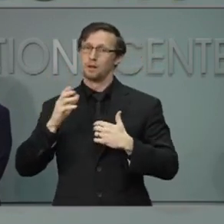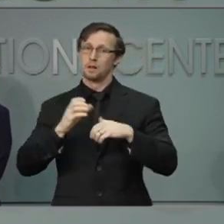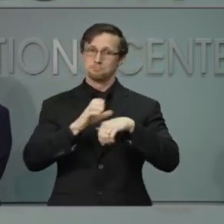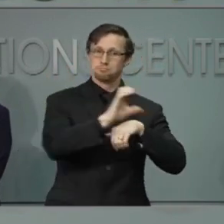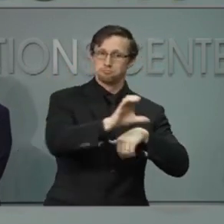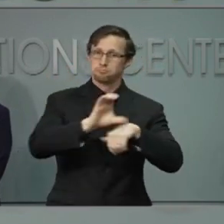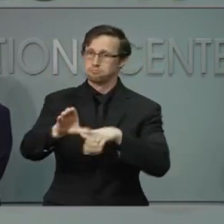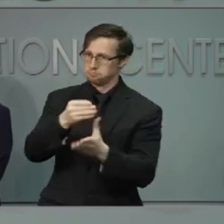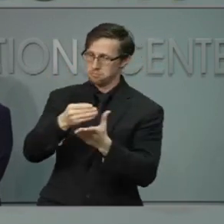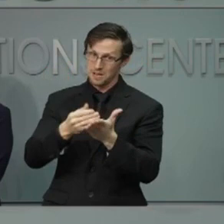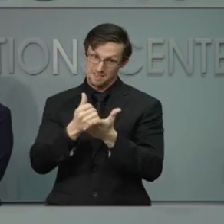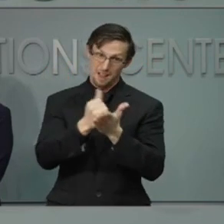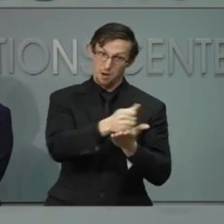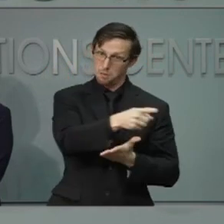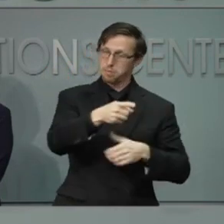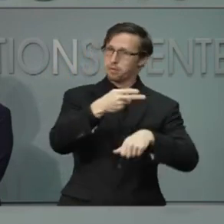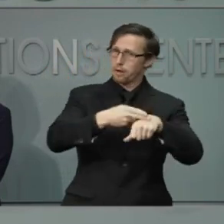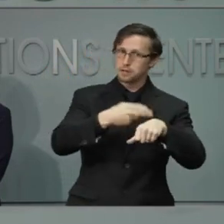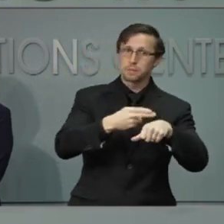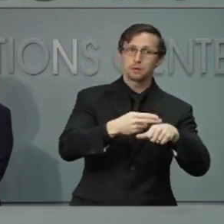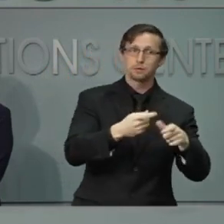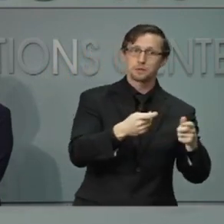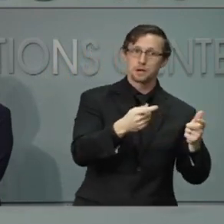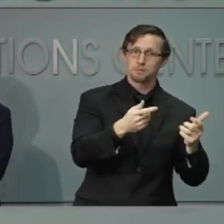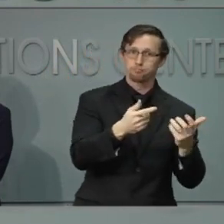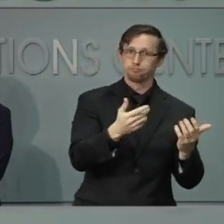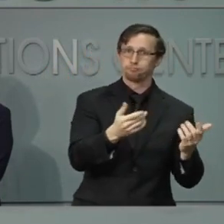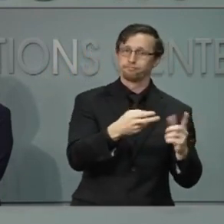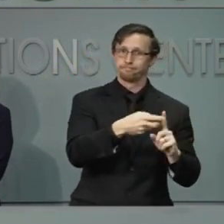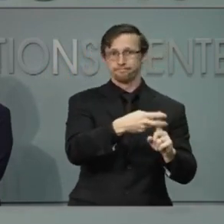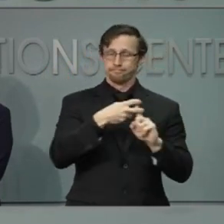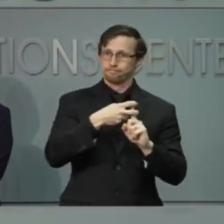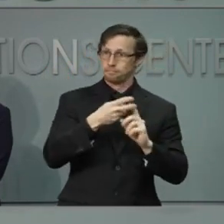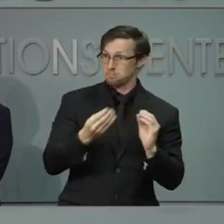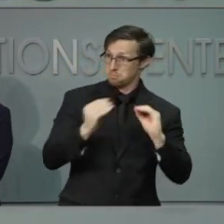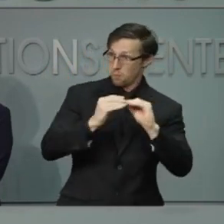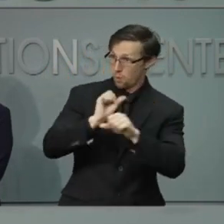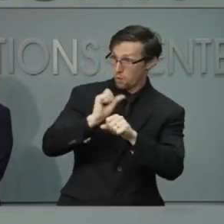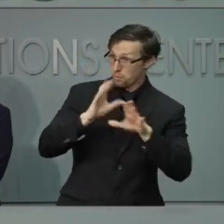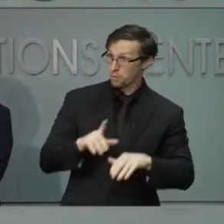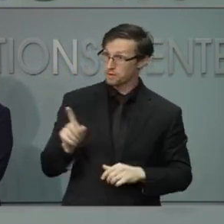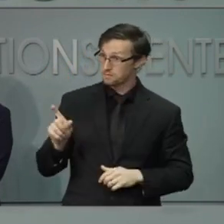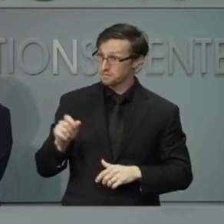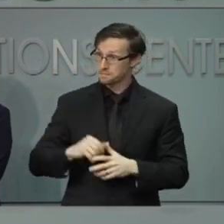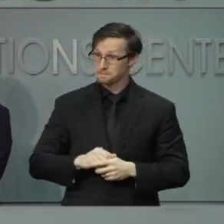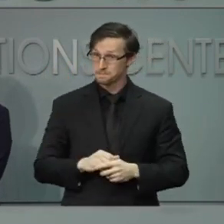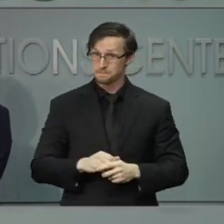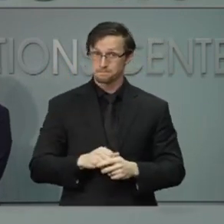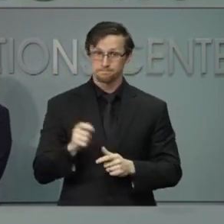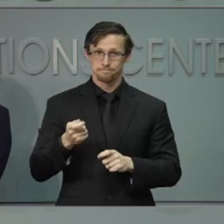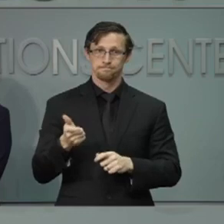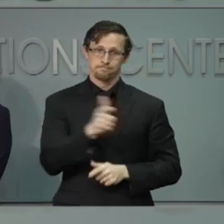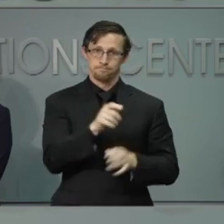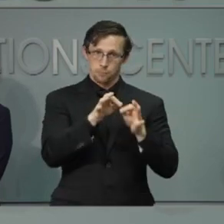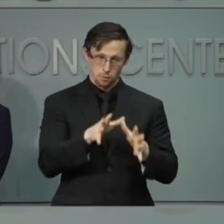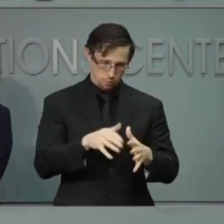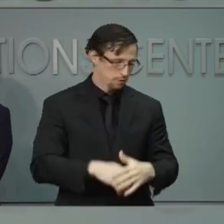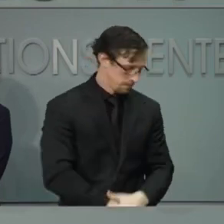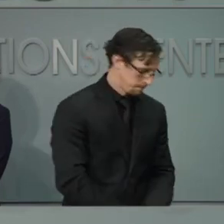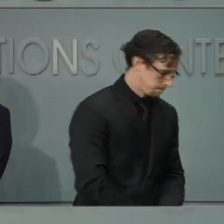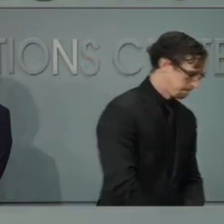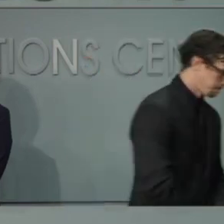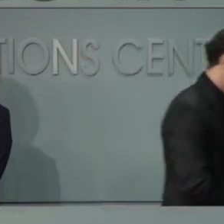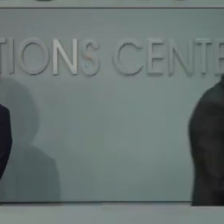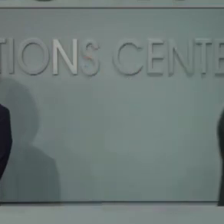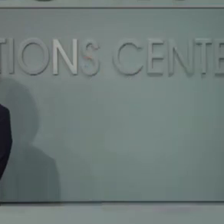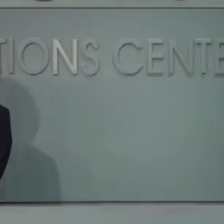to enable the hospitals to incentivize those contracts for current employees? We have pushed for more funding